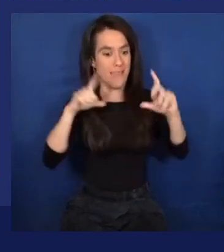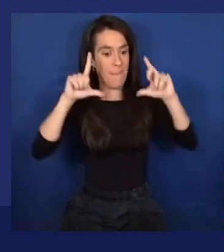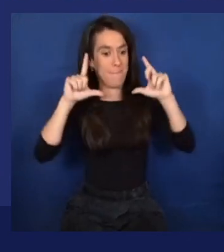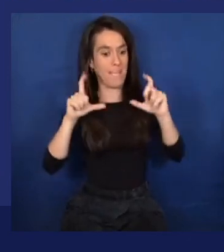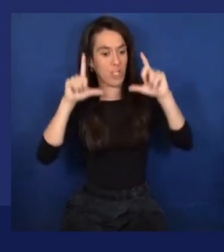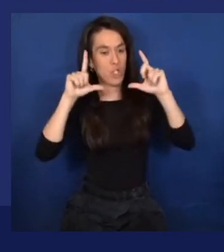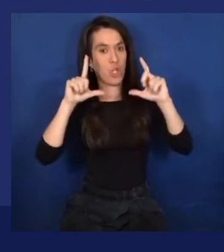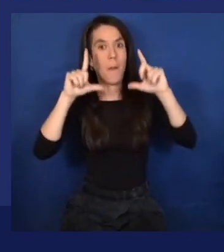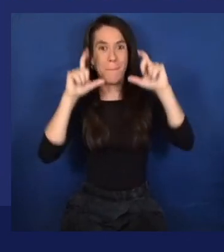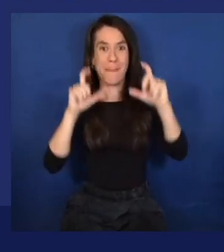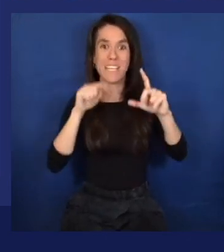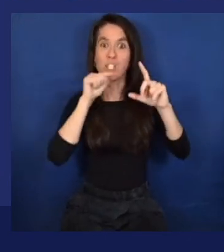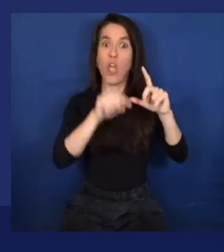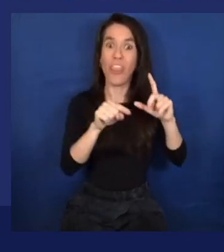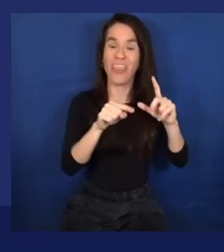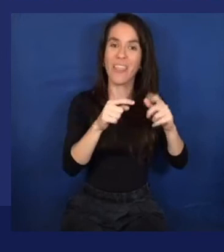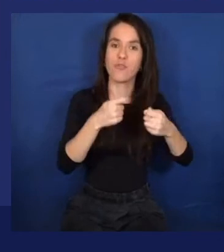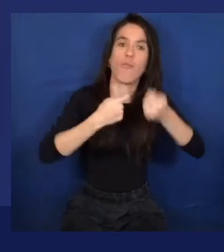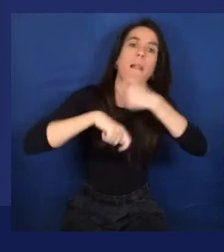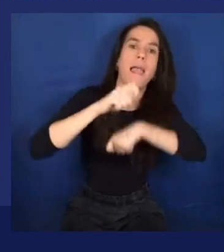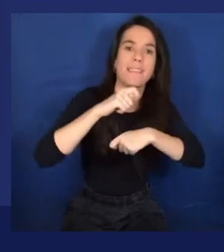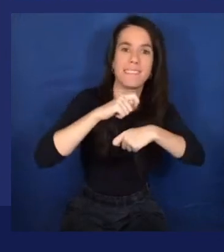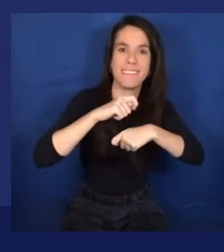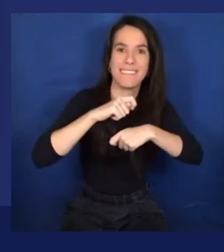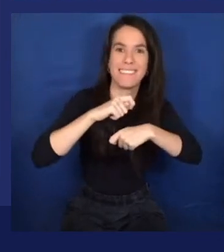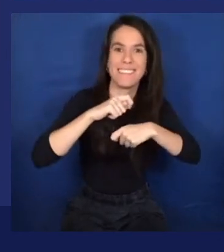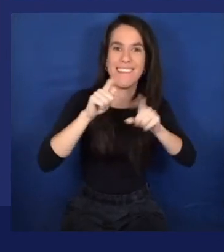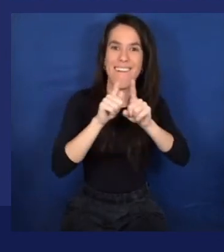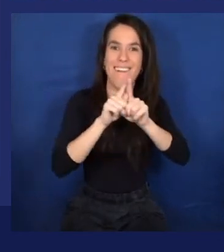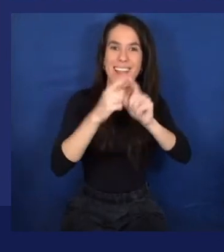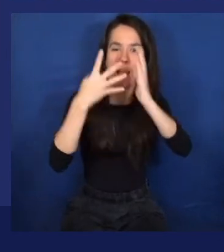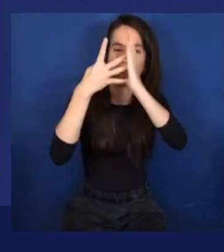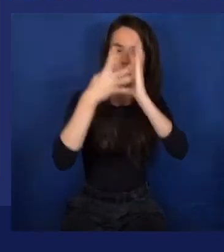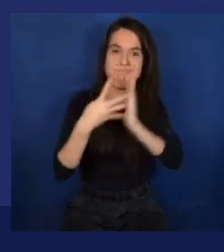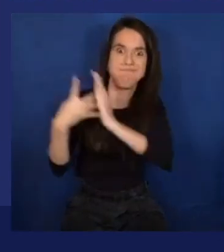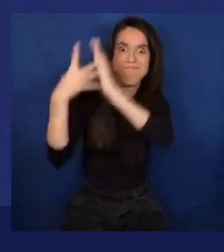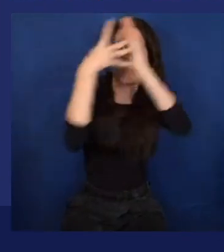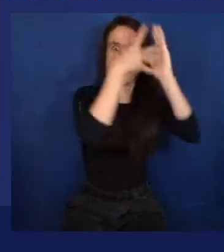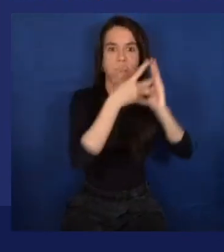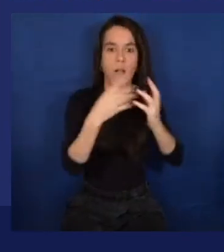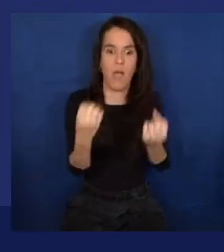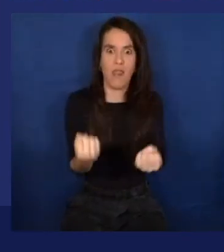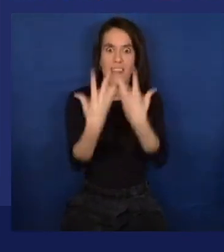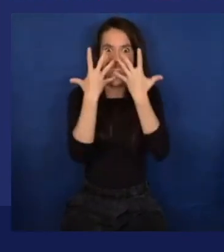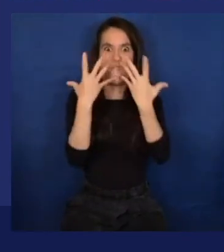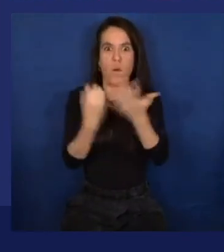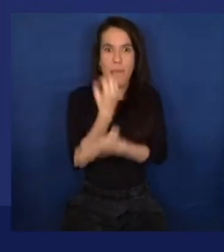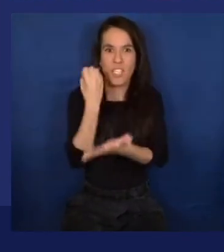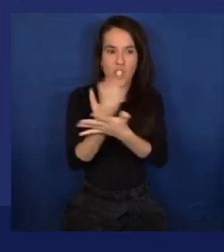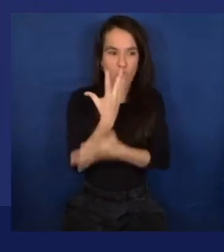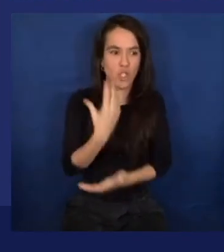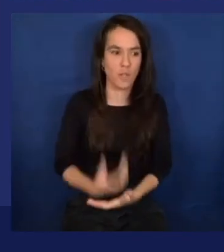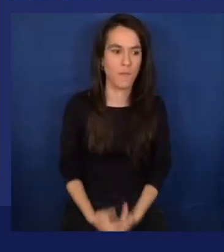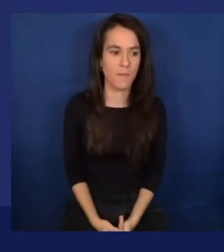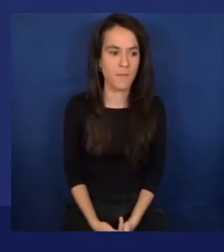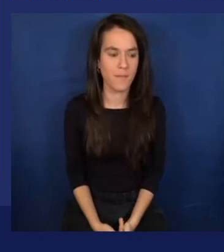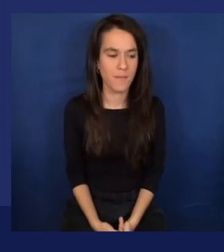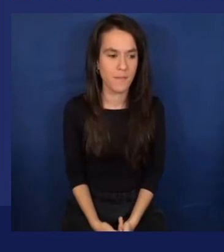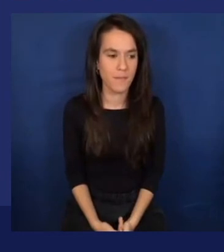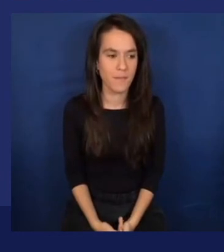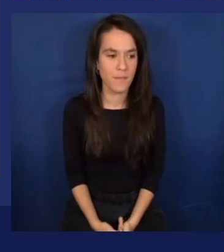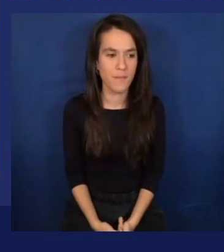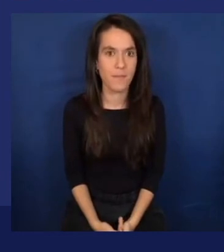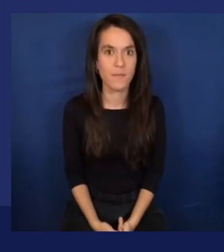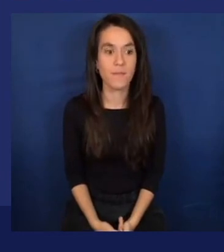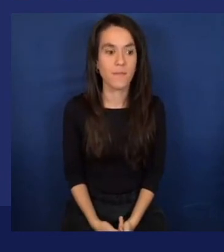replace this part. Also, those practical things are really handy. Fantastic. And so, for those that want to get